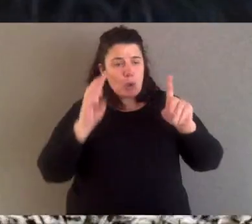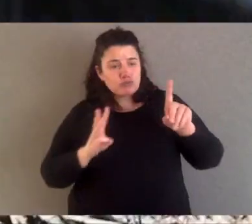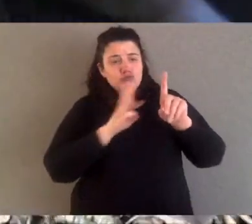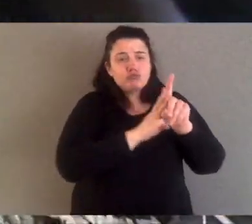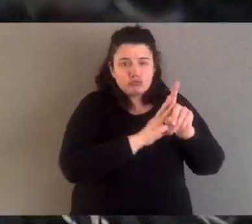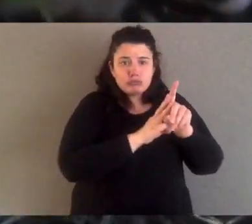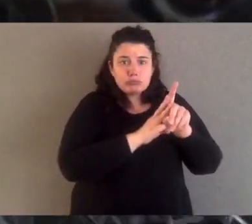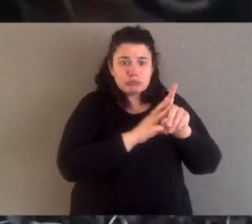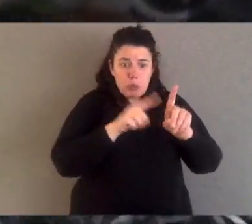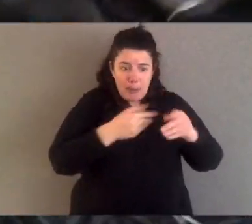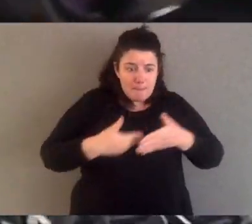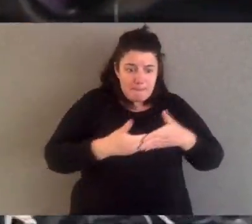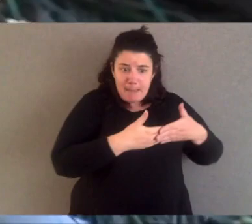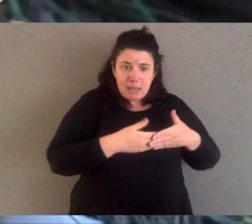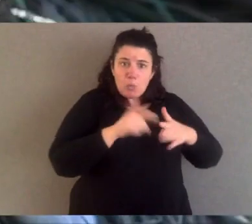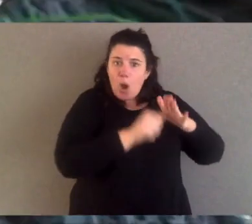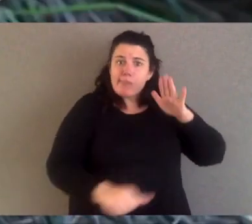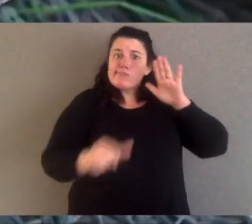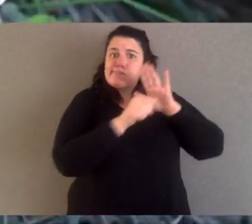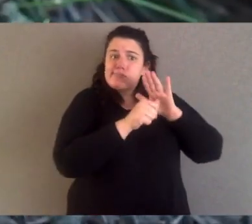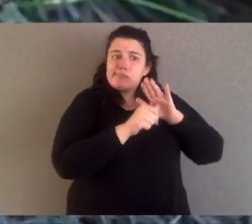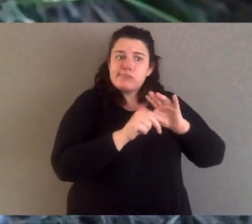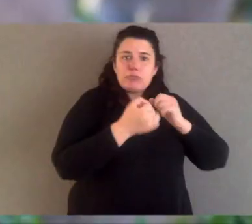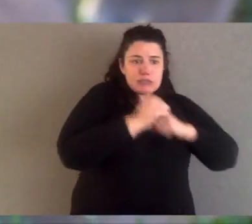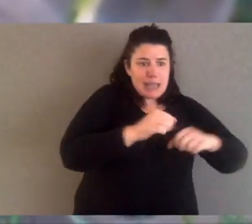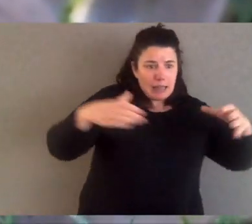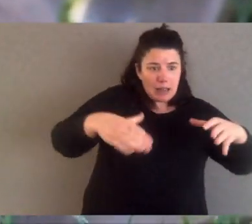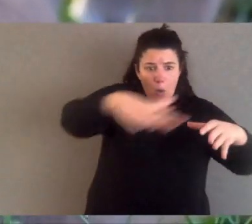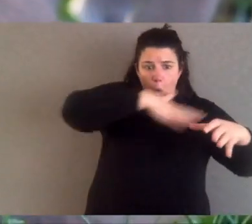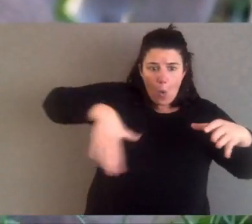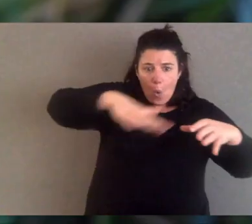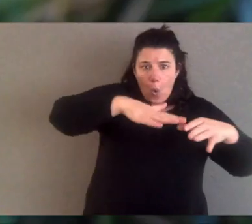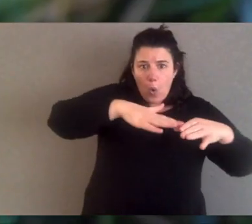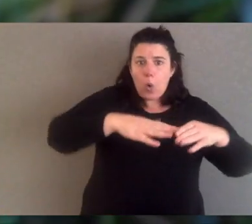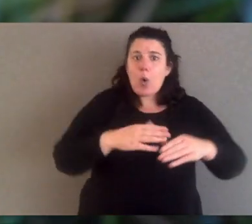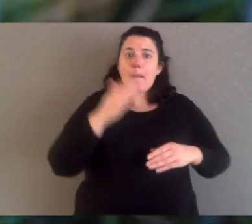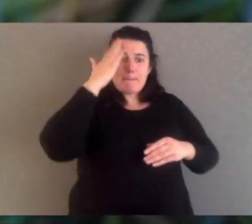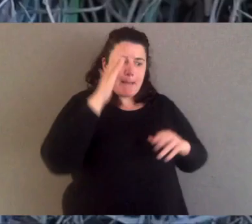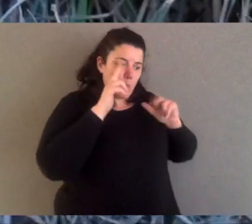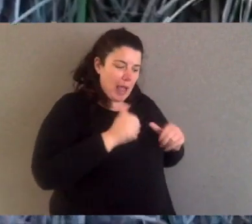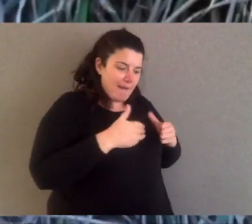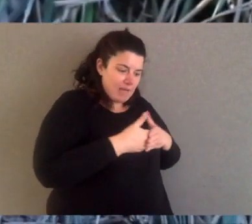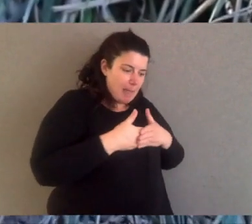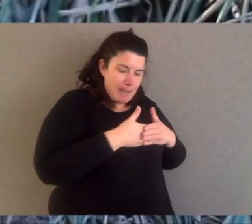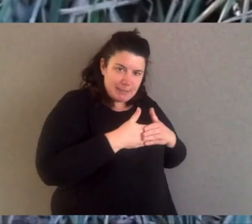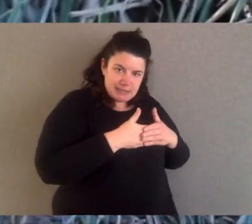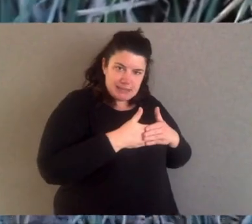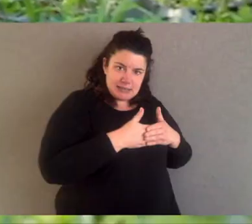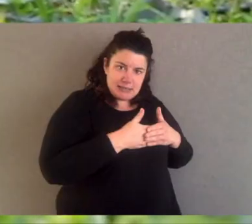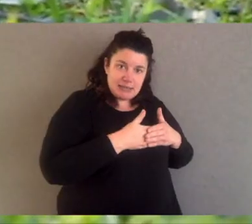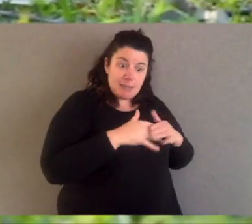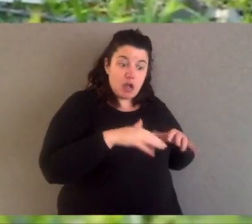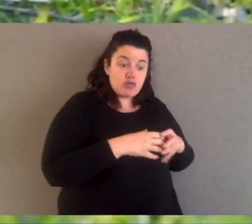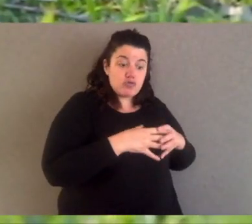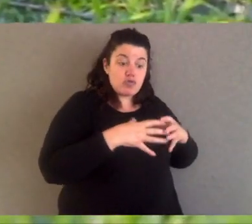protects the pack and the female protects the pups. Now as they start to grow they they mix and they play with mum and dad, even though mum and dad don't